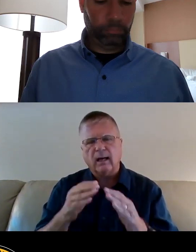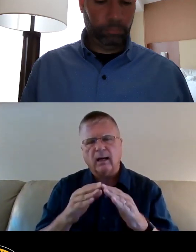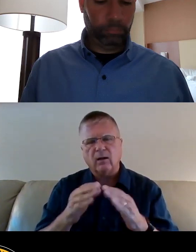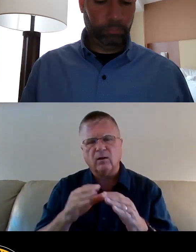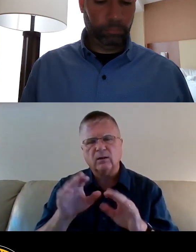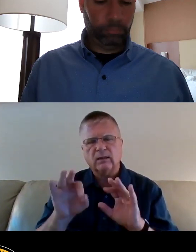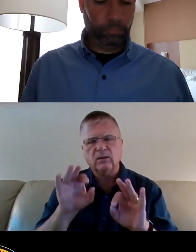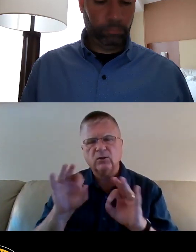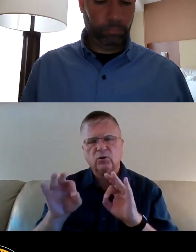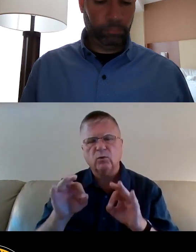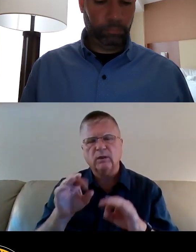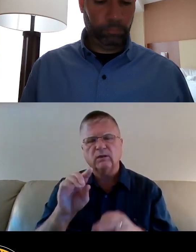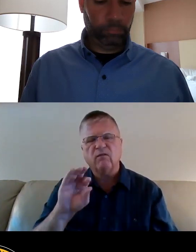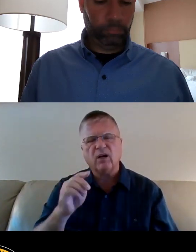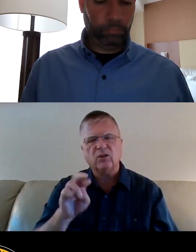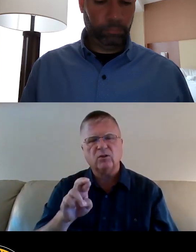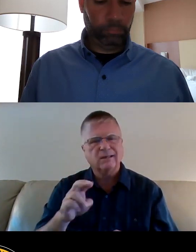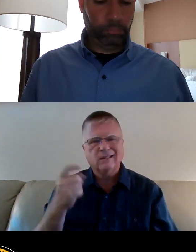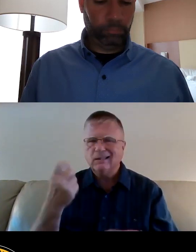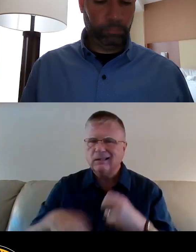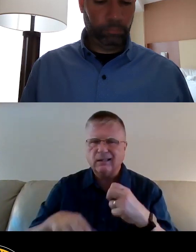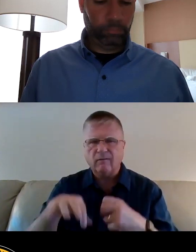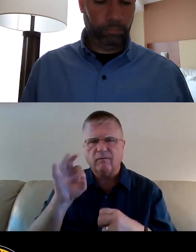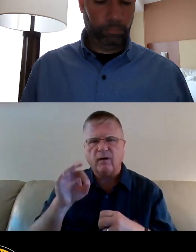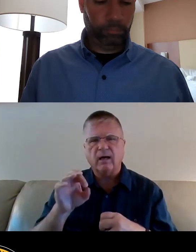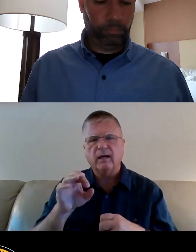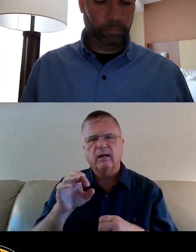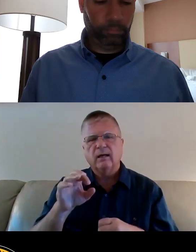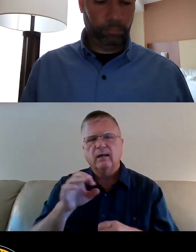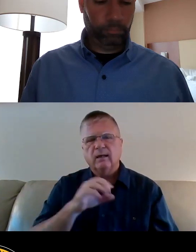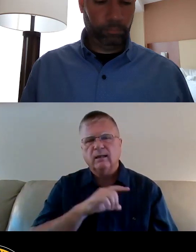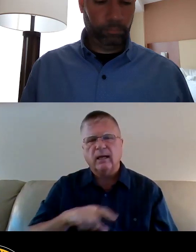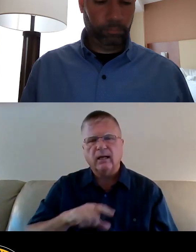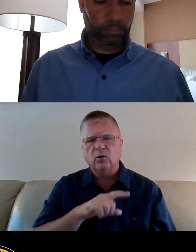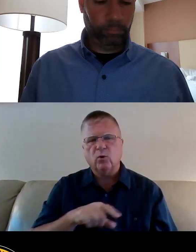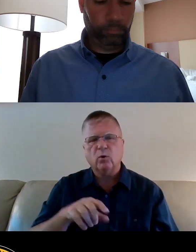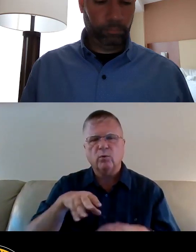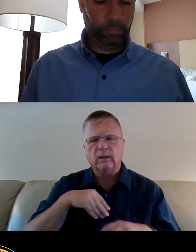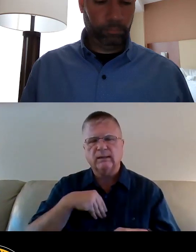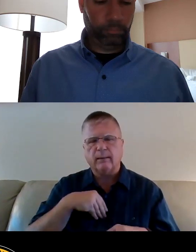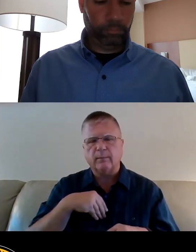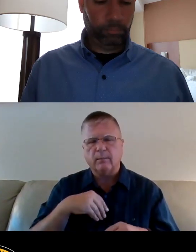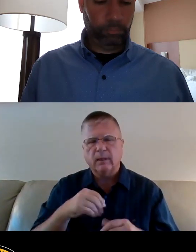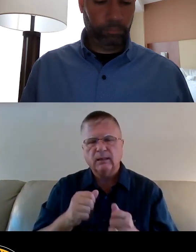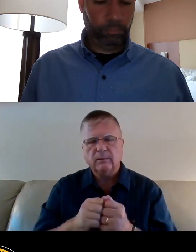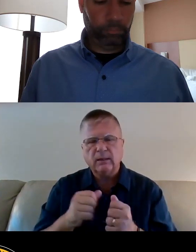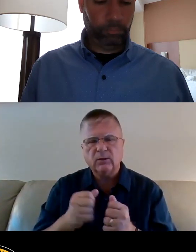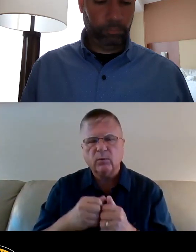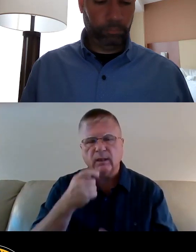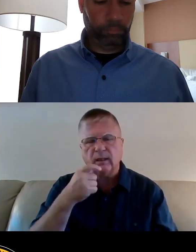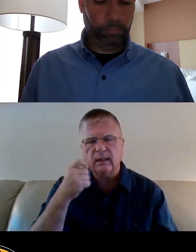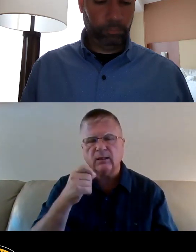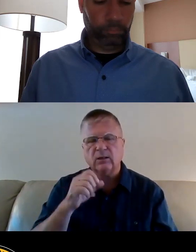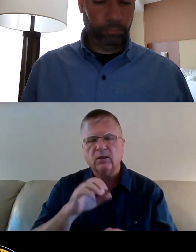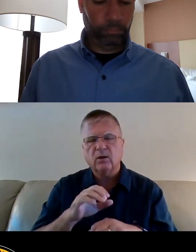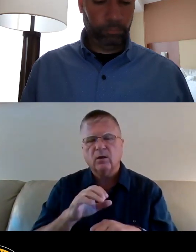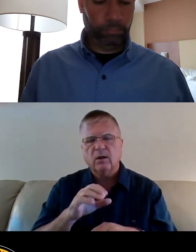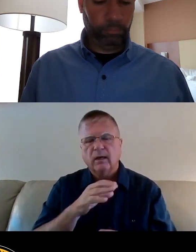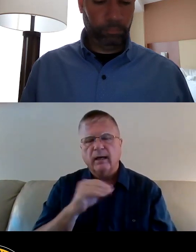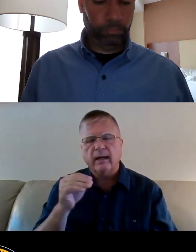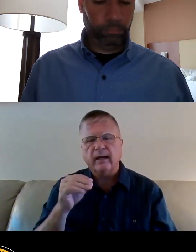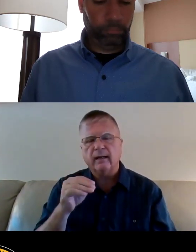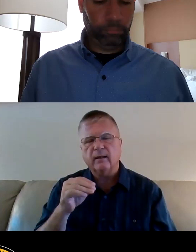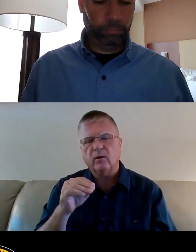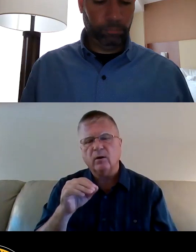landlord who will take them, particularly with an eviction on the record. Shelters are hard to get into, and spaces can't be reserved in advance,